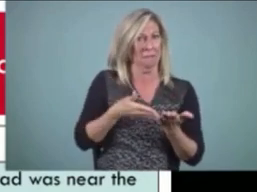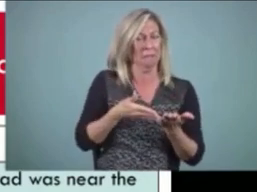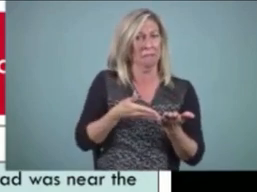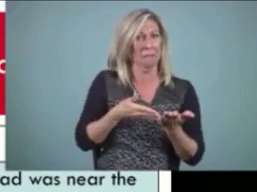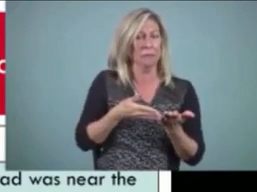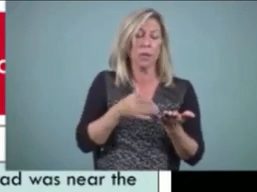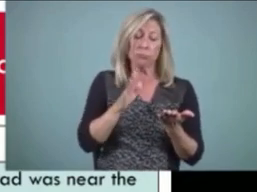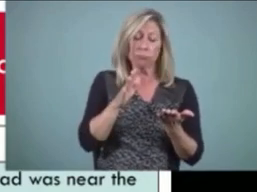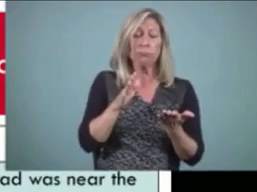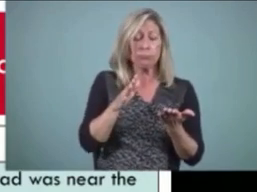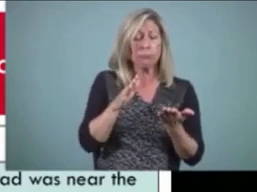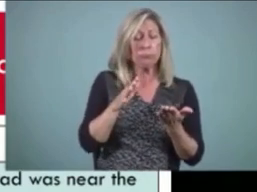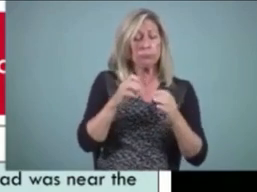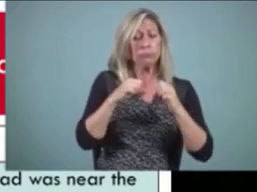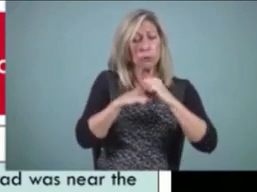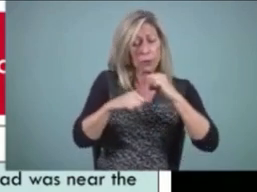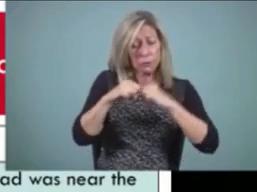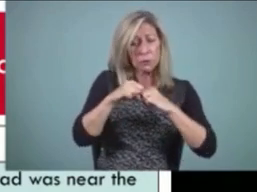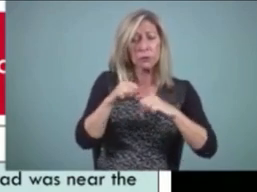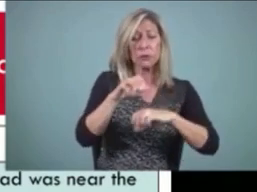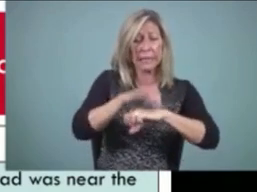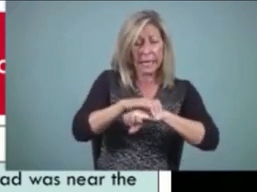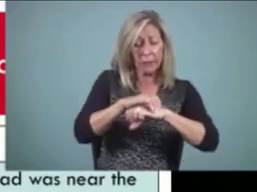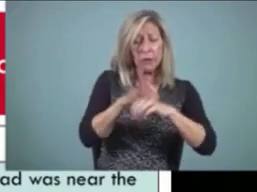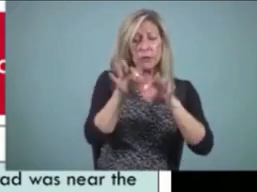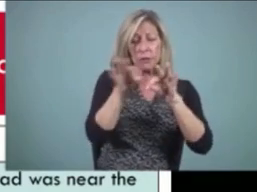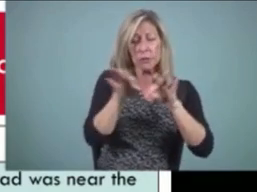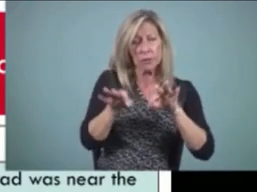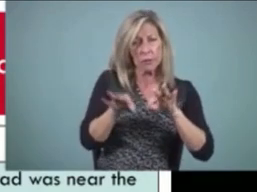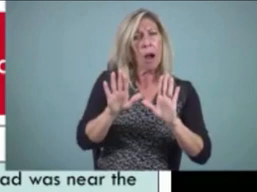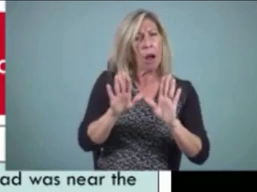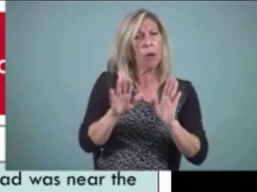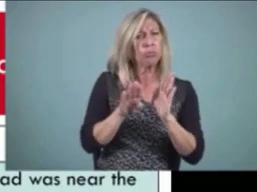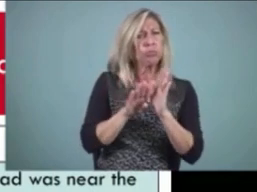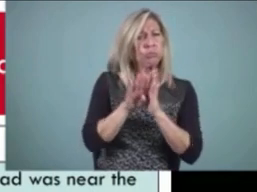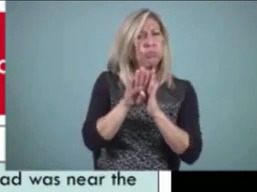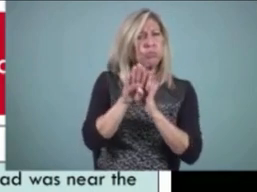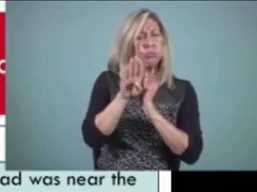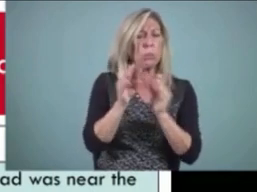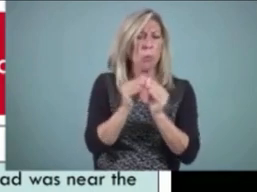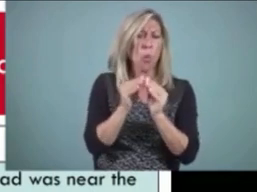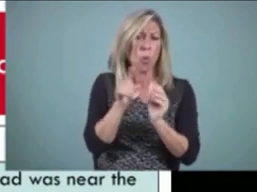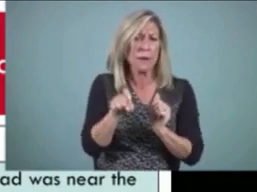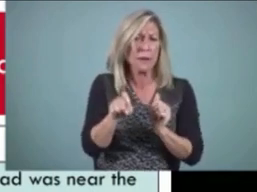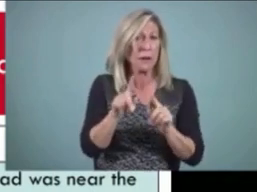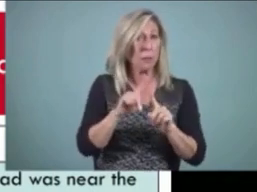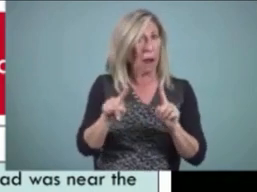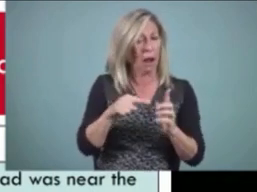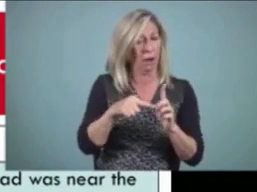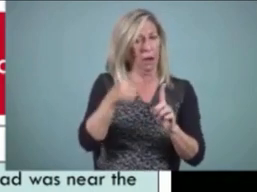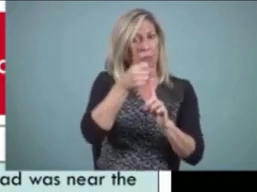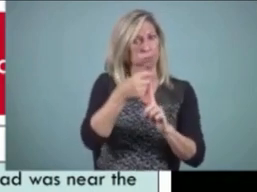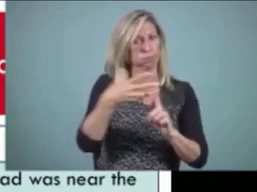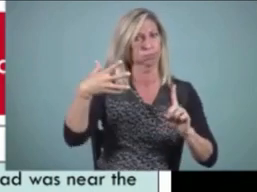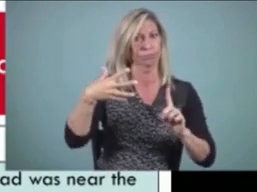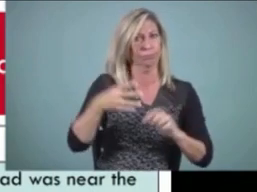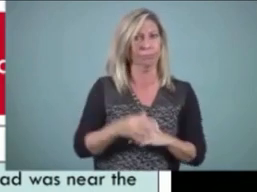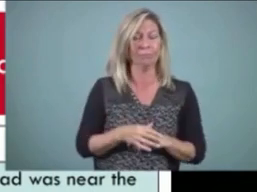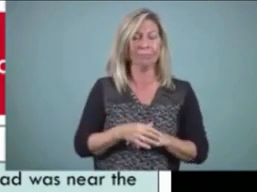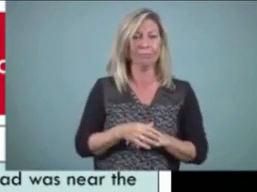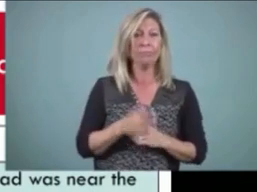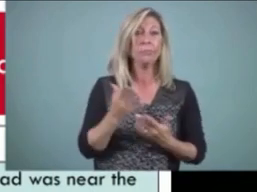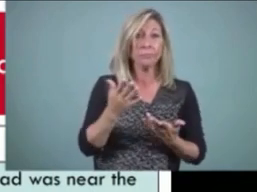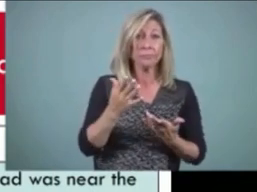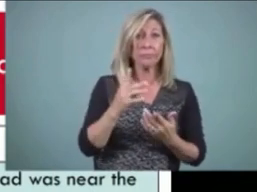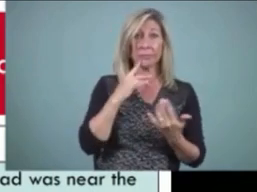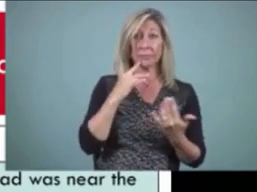to go still with working on form. The good news is in 2018 or 19, we